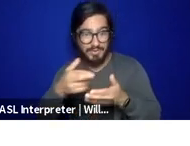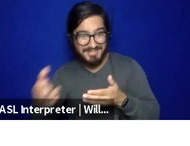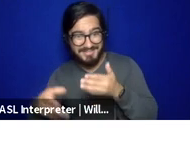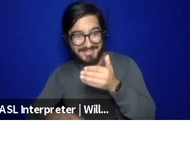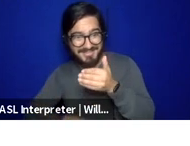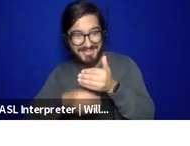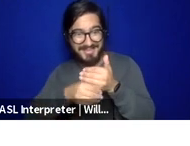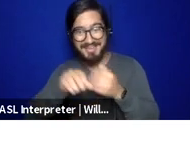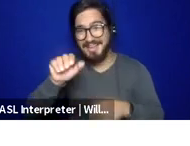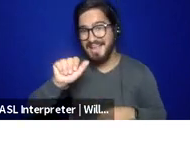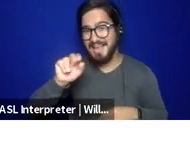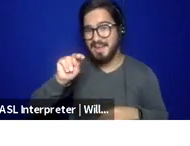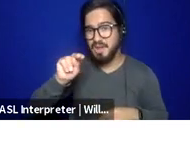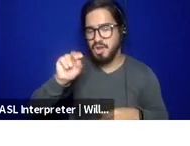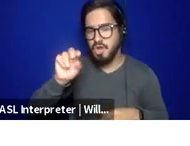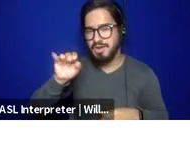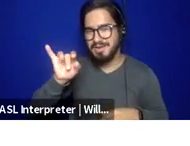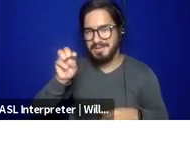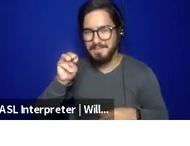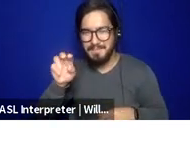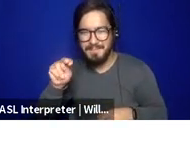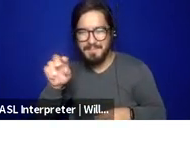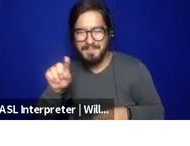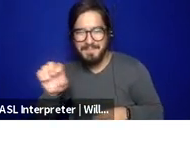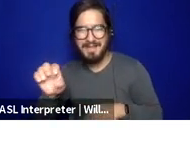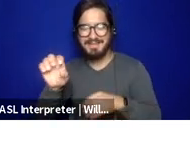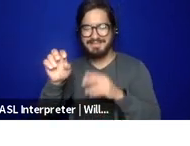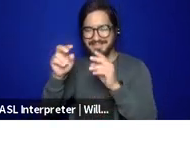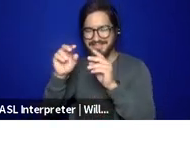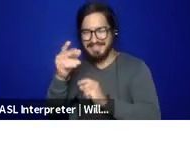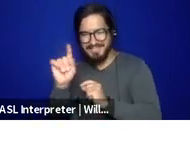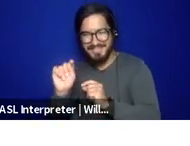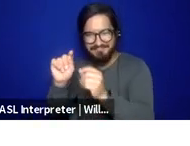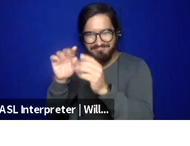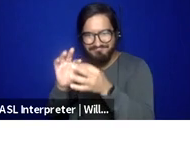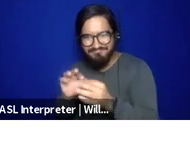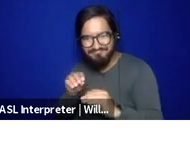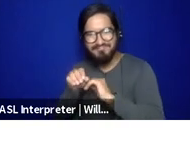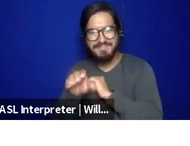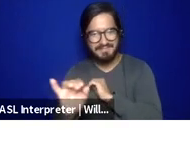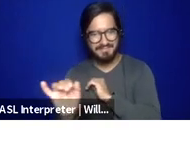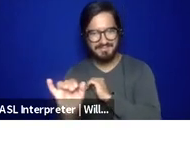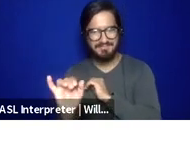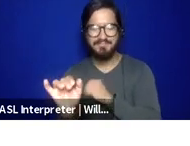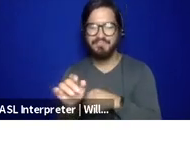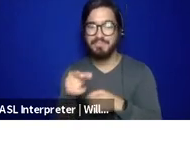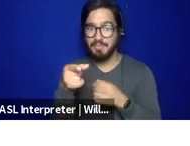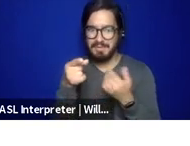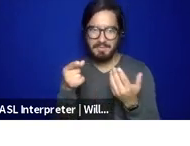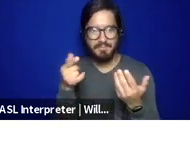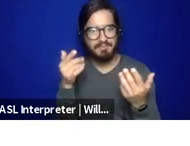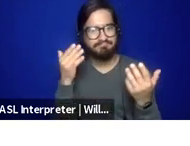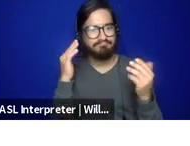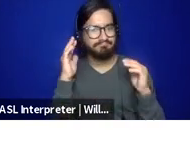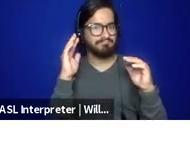version of the chat. And these are all of the links where you can stay in touch with us on social media. Um, really again, super grateful for everyone who